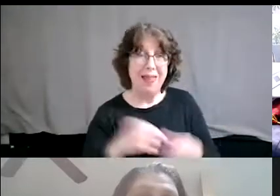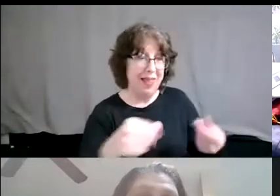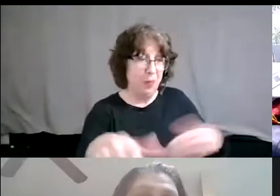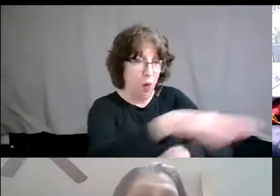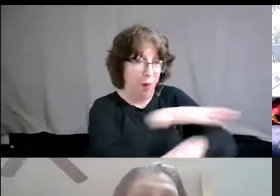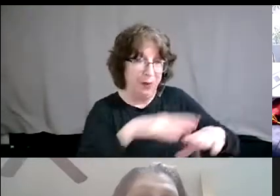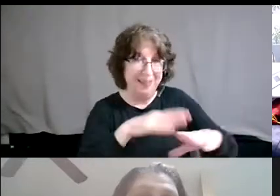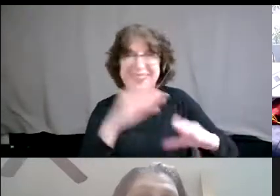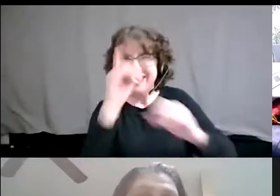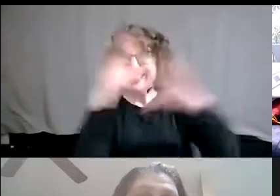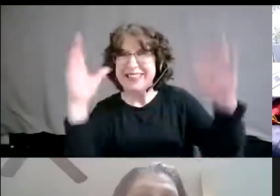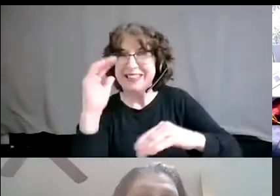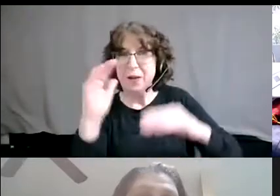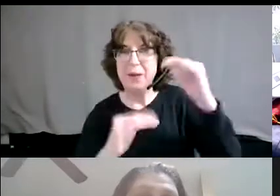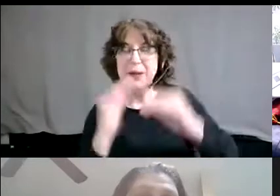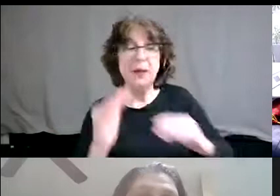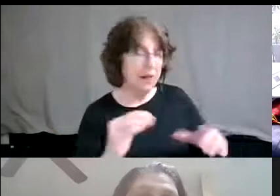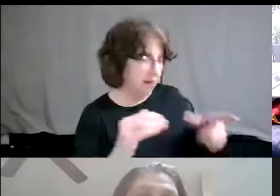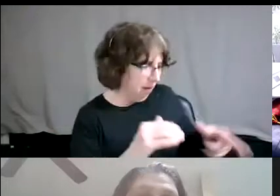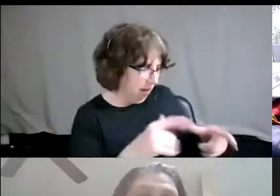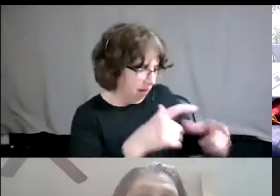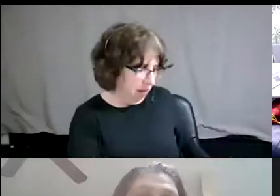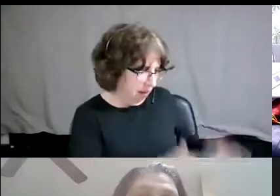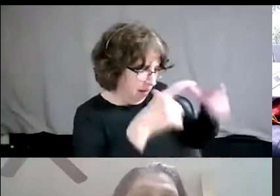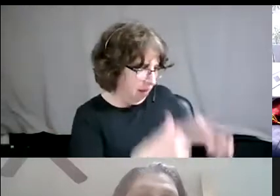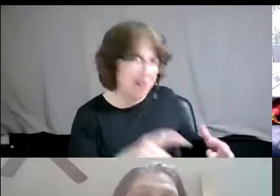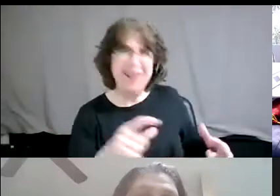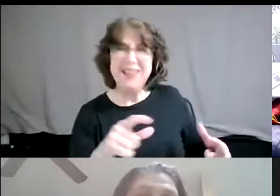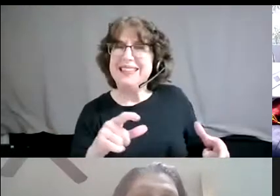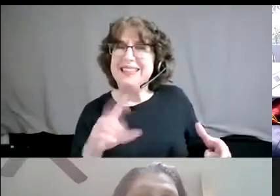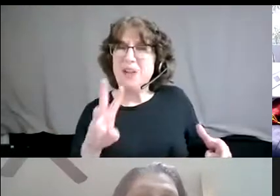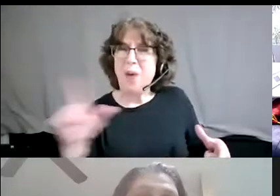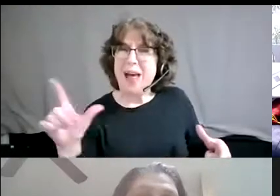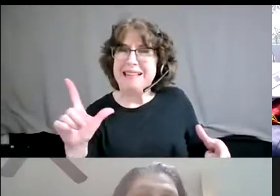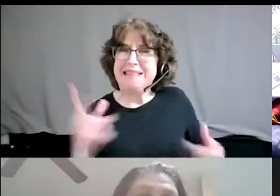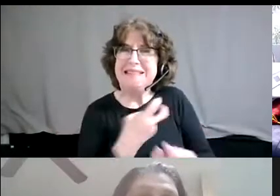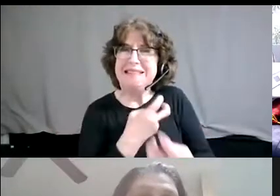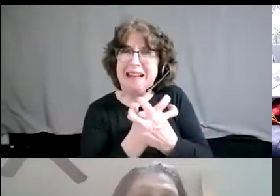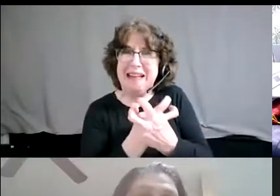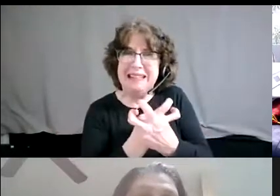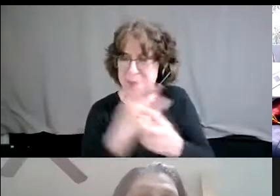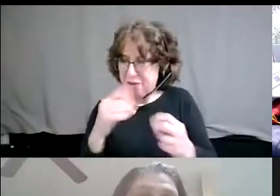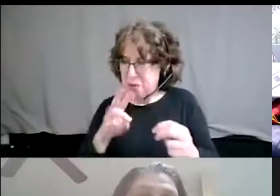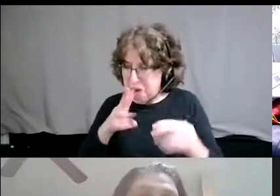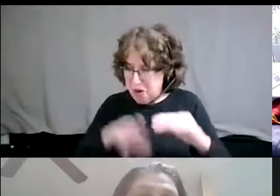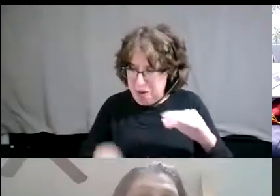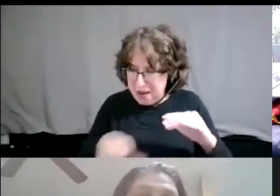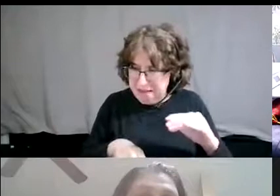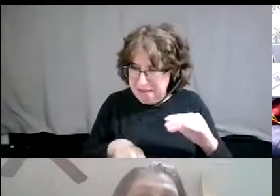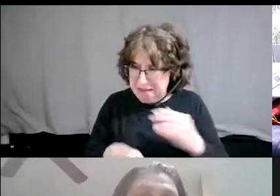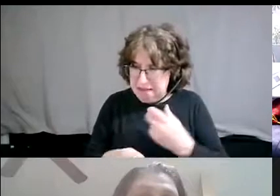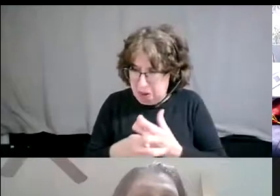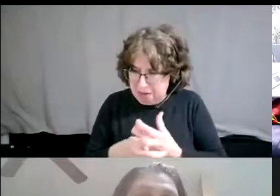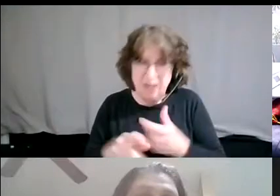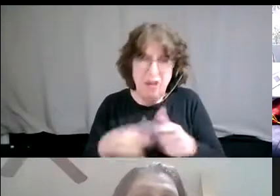and you're like, okay, this well is toxic because the water table is toxic. We should move it. It's also important to go upstream, right?